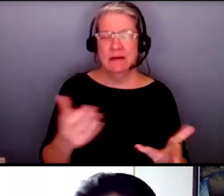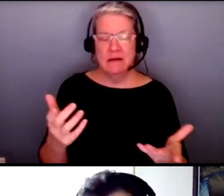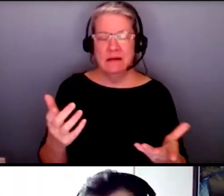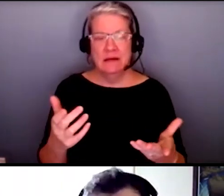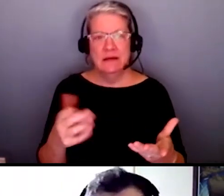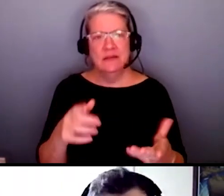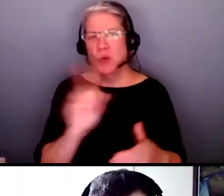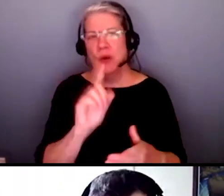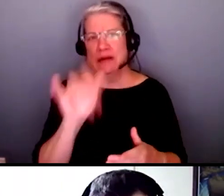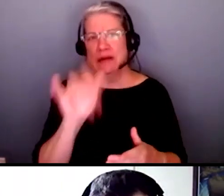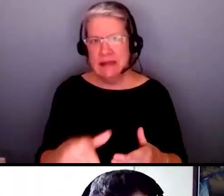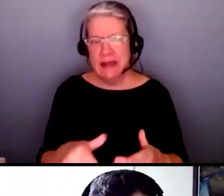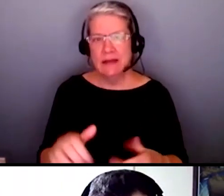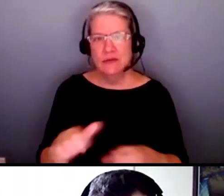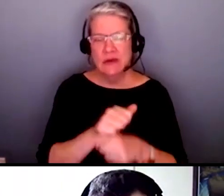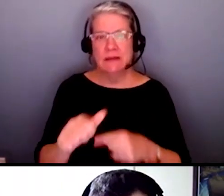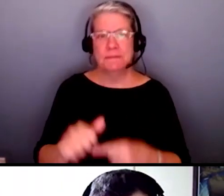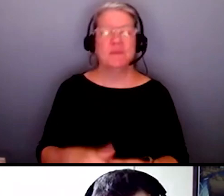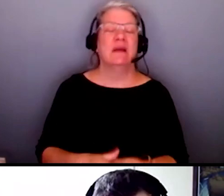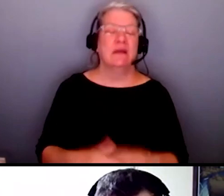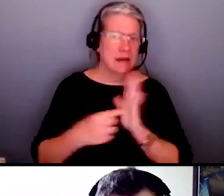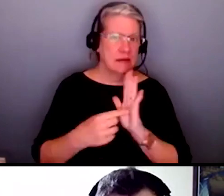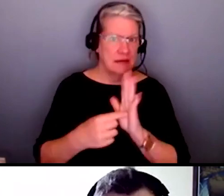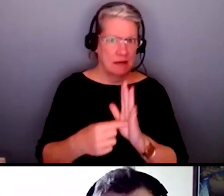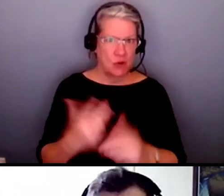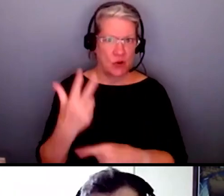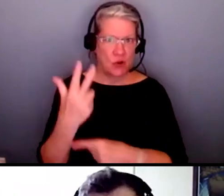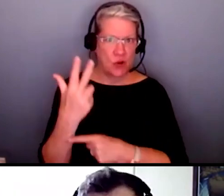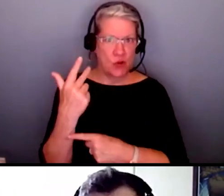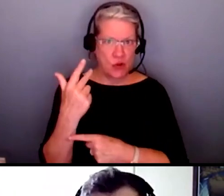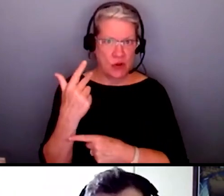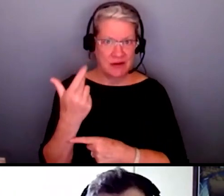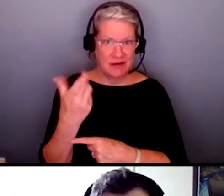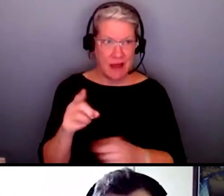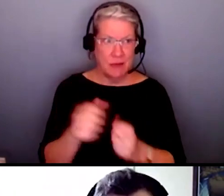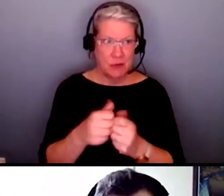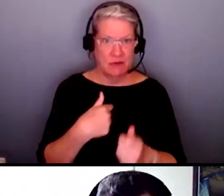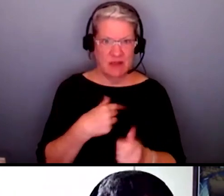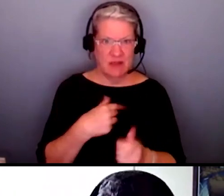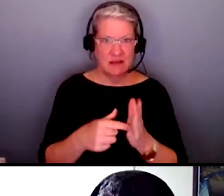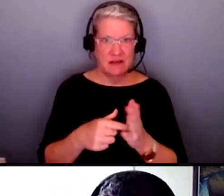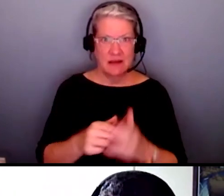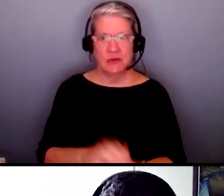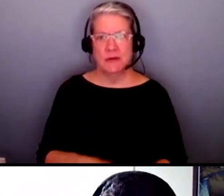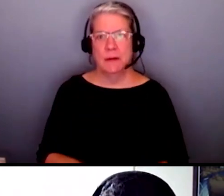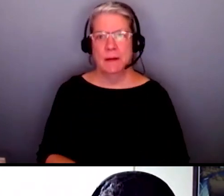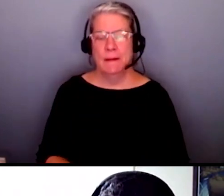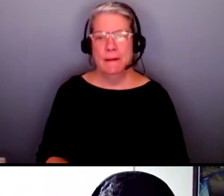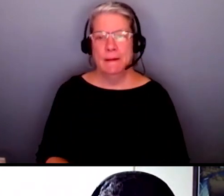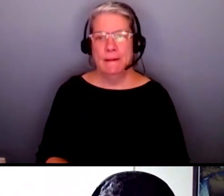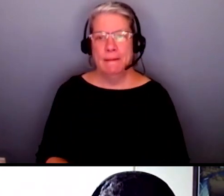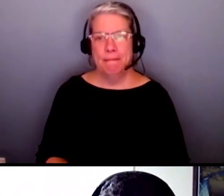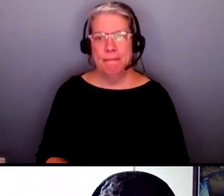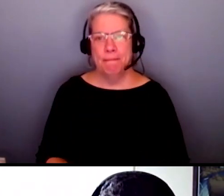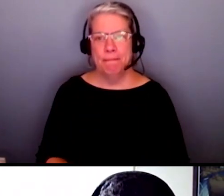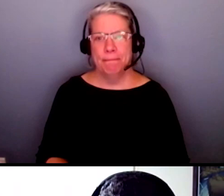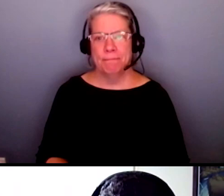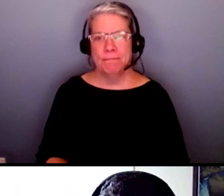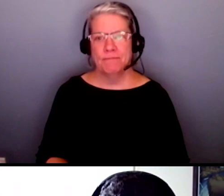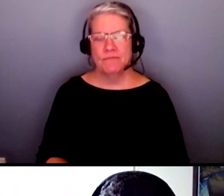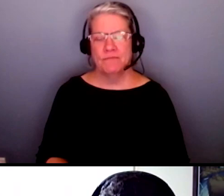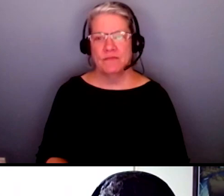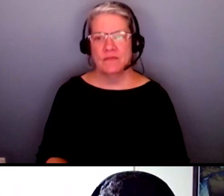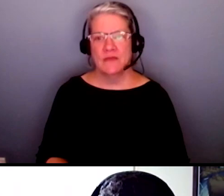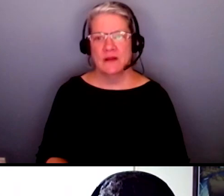33 years ago um probably preaching to a choir here but because I don't know I've got on the call